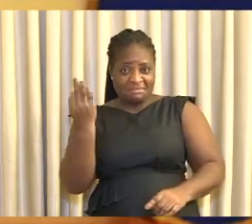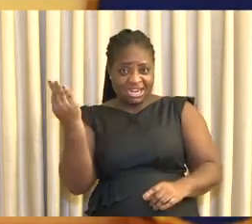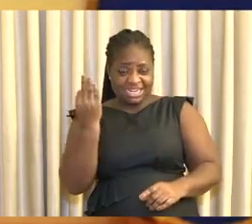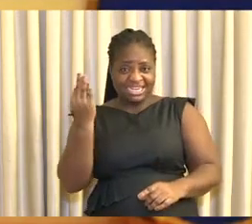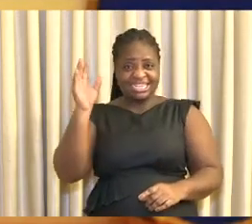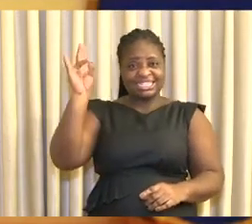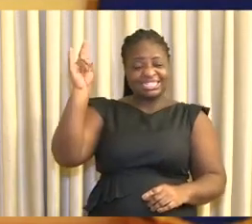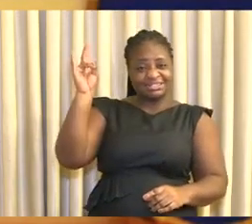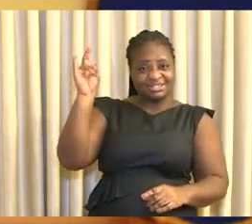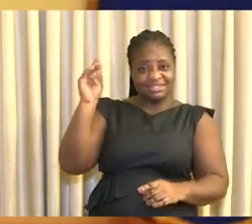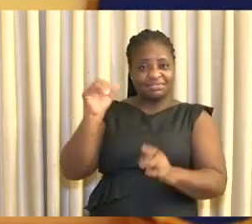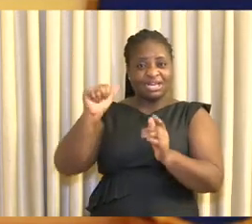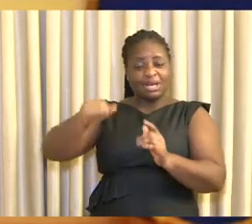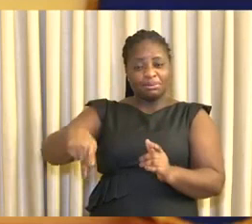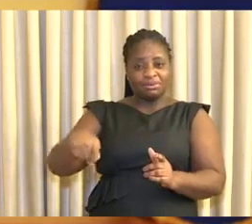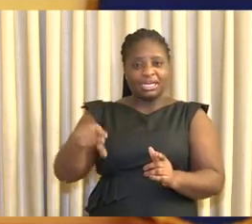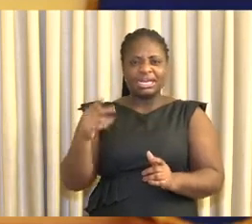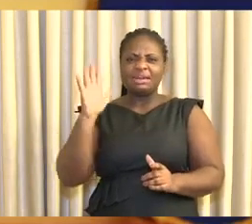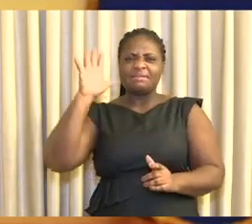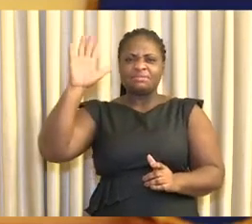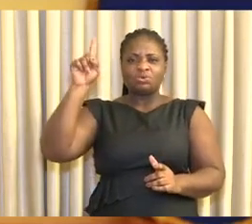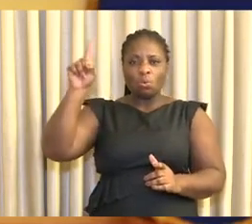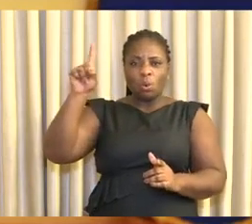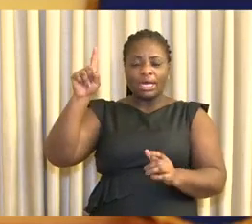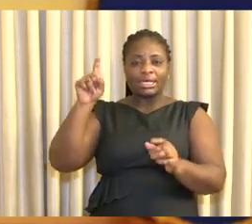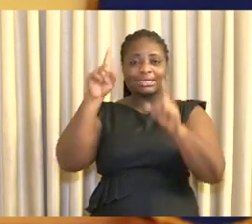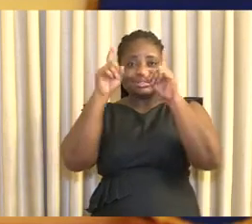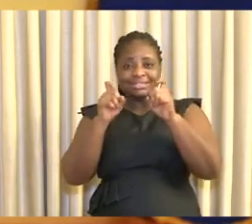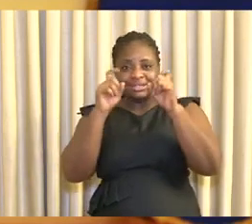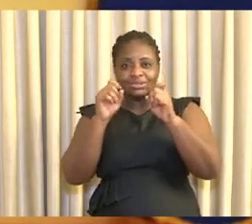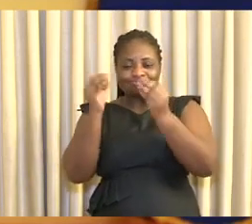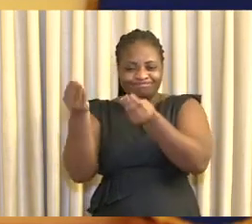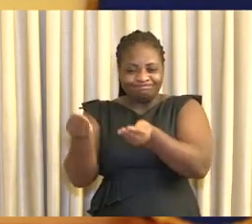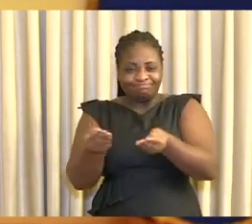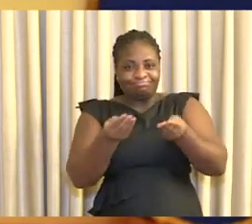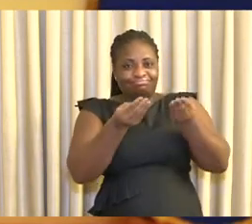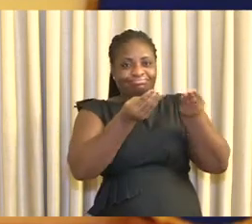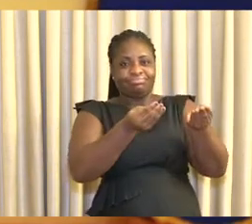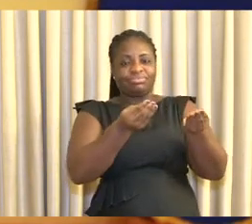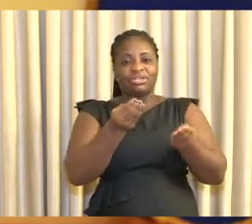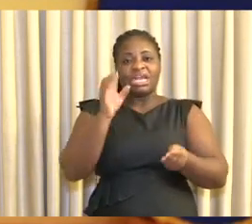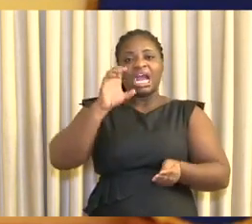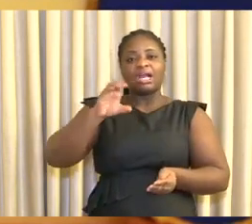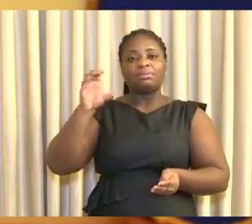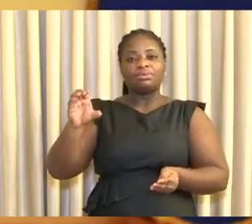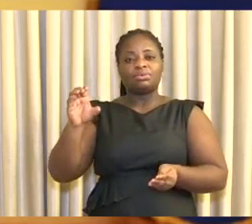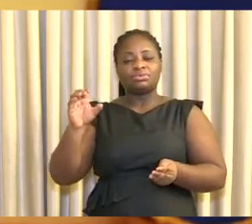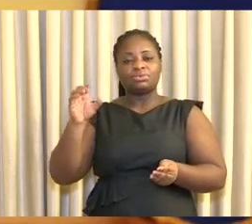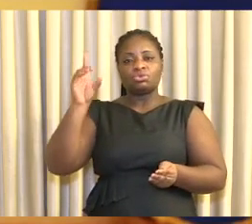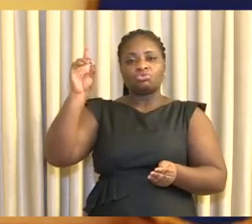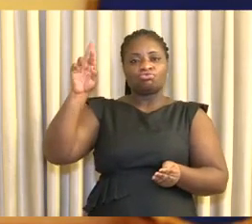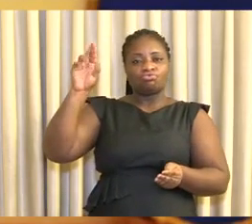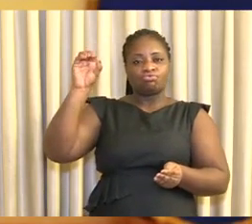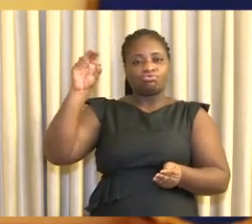April, for example, 51 samples were delivered from the Ominako Drone Distribution Center